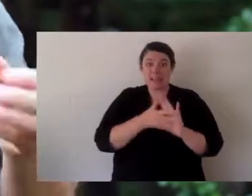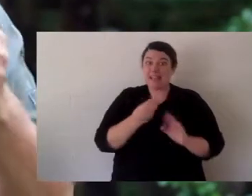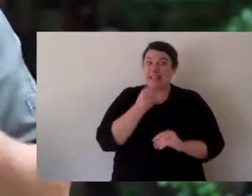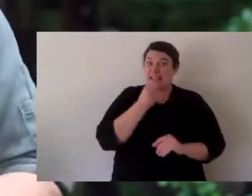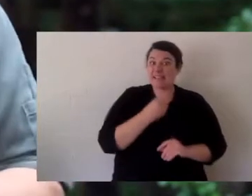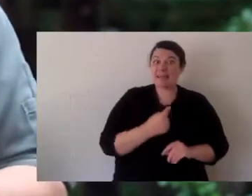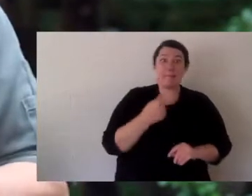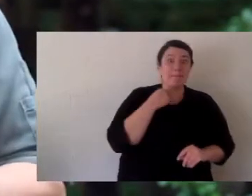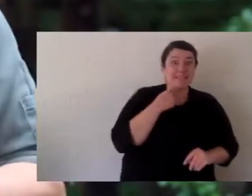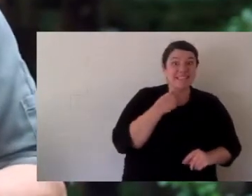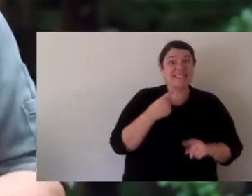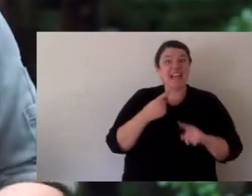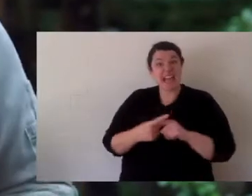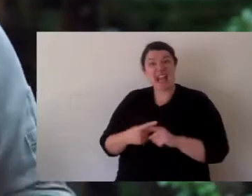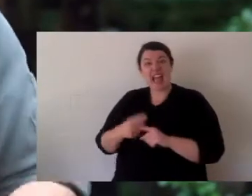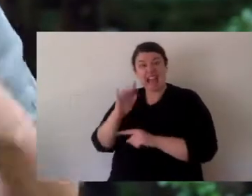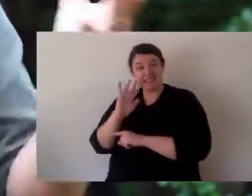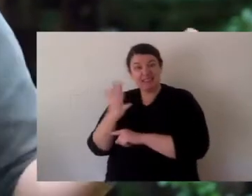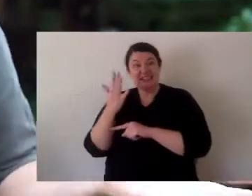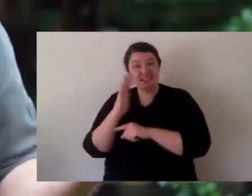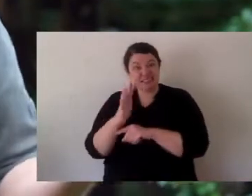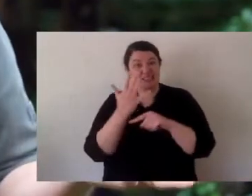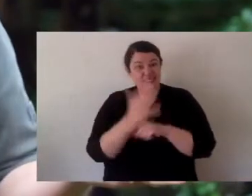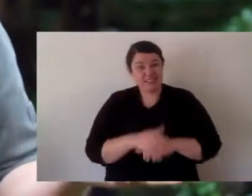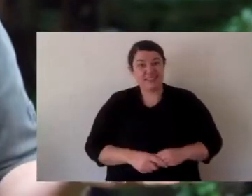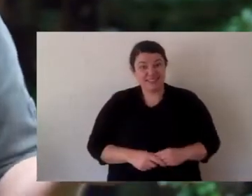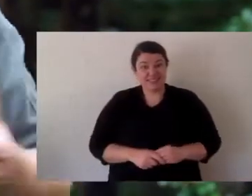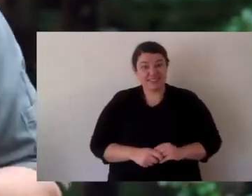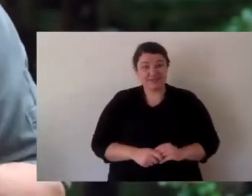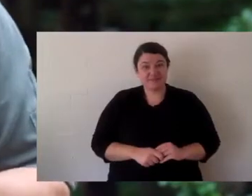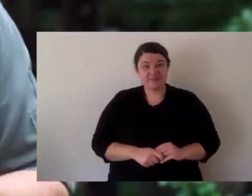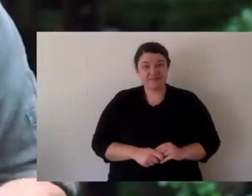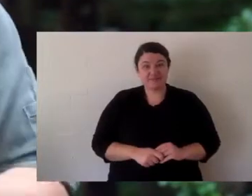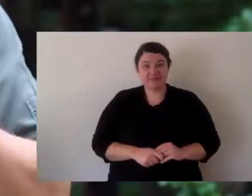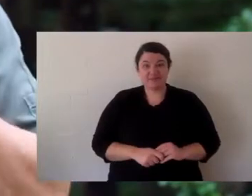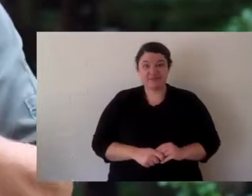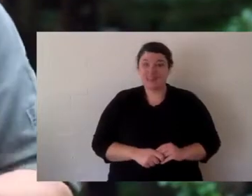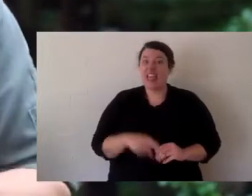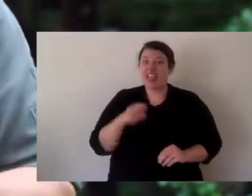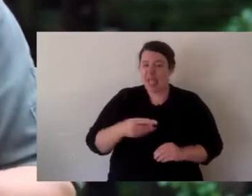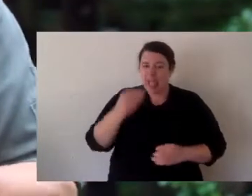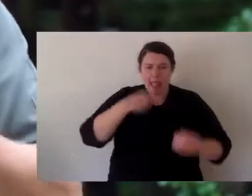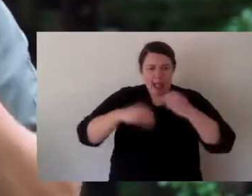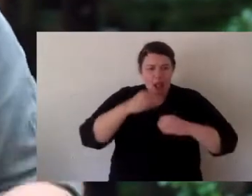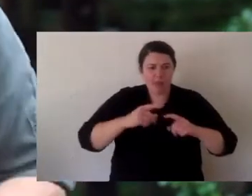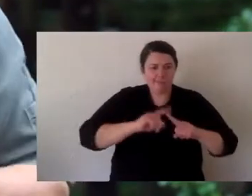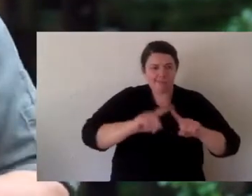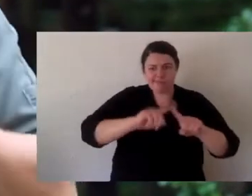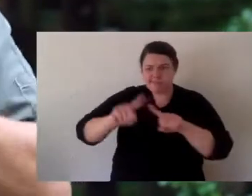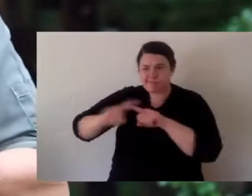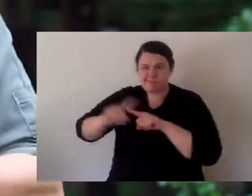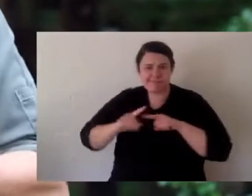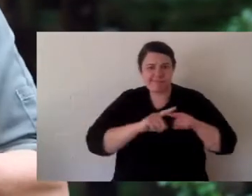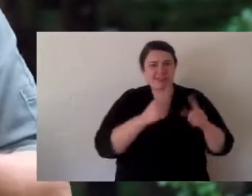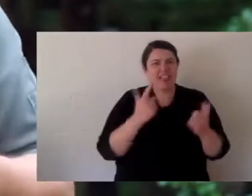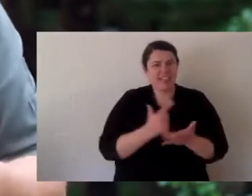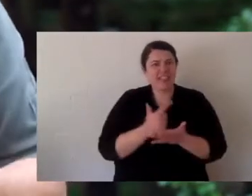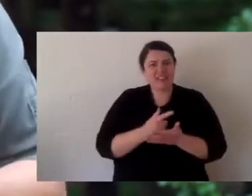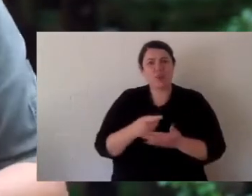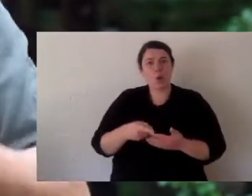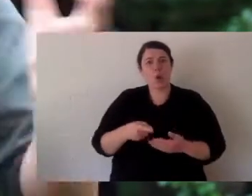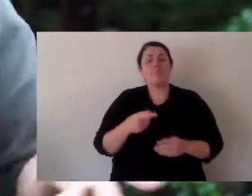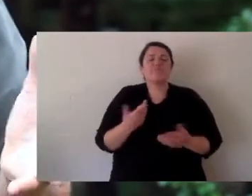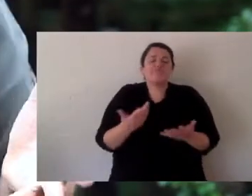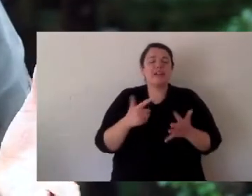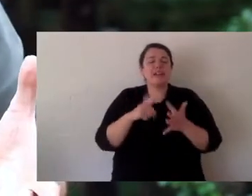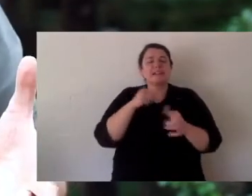but mostly they're garbage cleaners of the system. Now that might sound gross but it's not. They keep the system clean. So